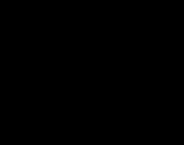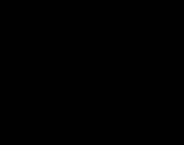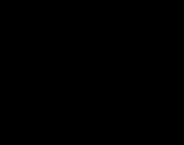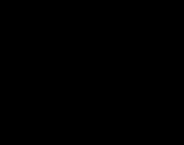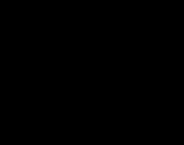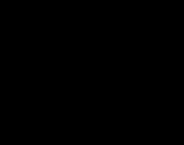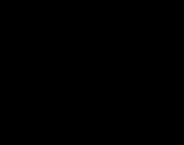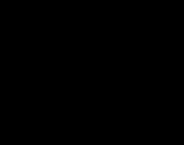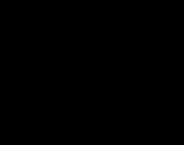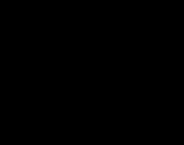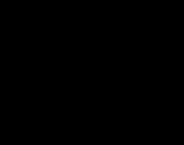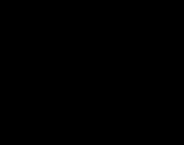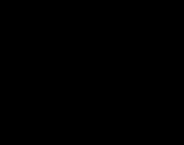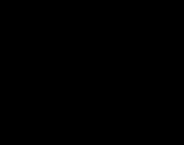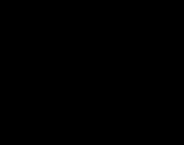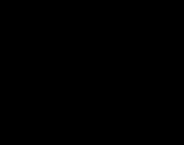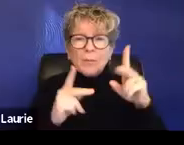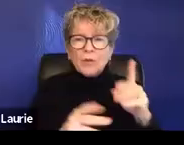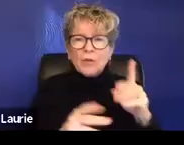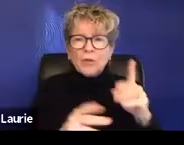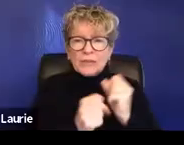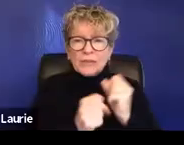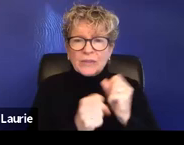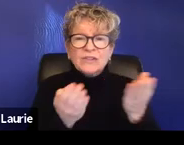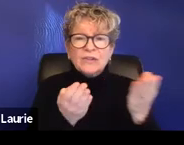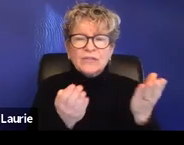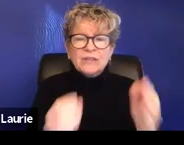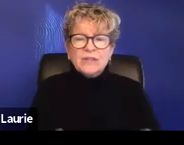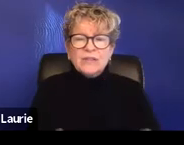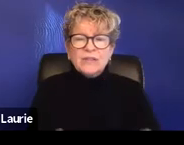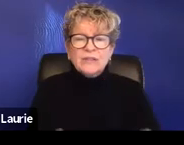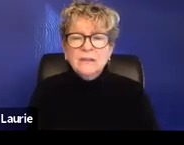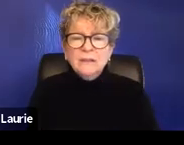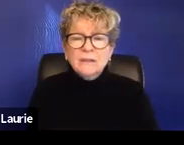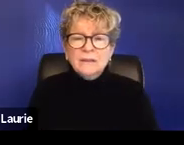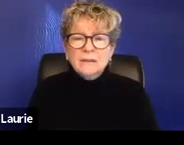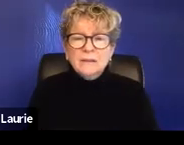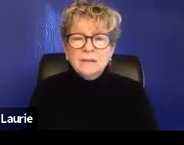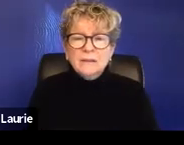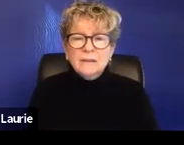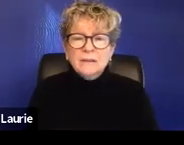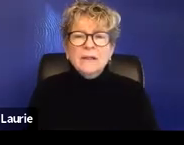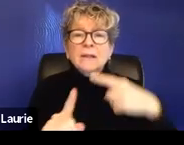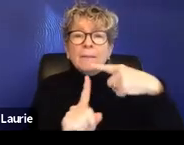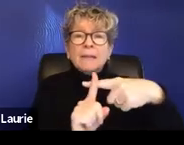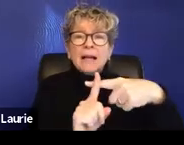as well as improving outcomes. Um, secondly, as an advocate,